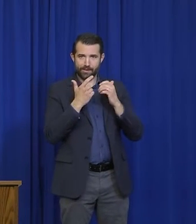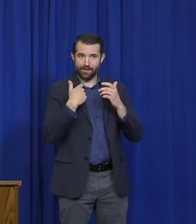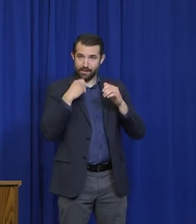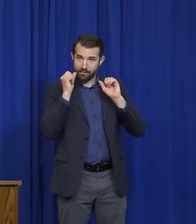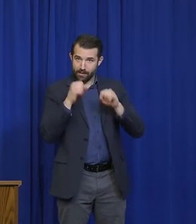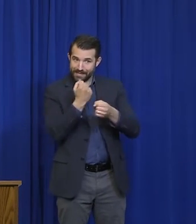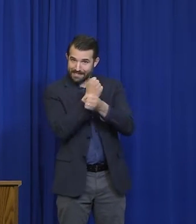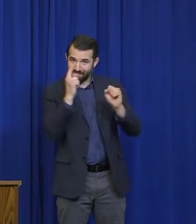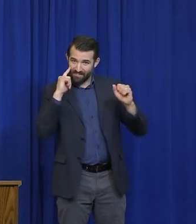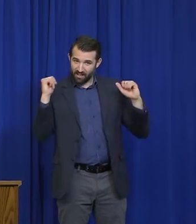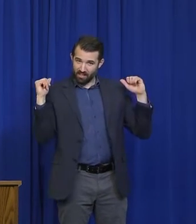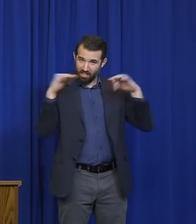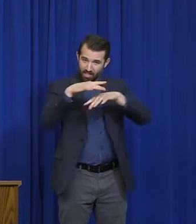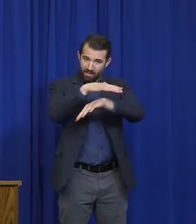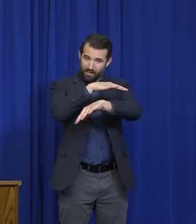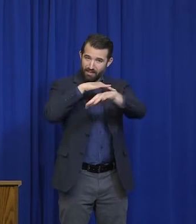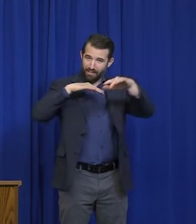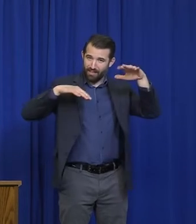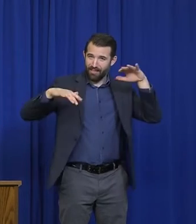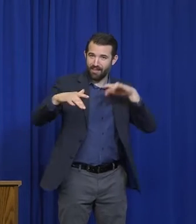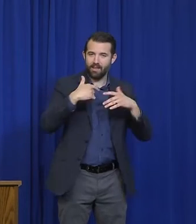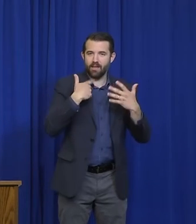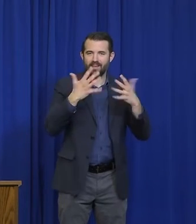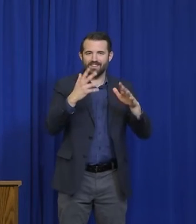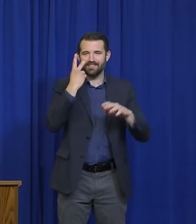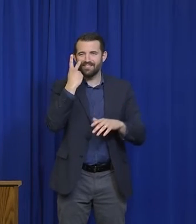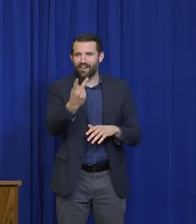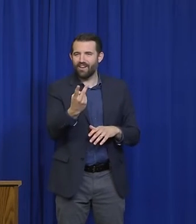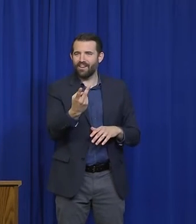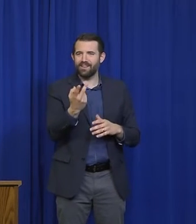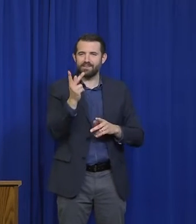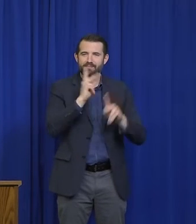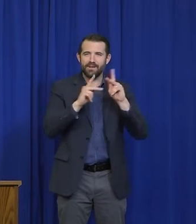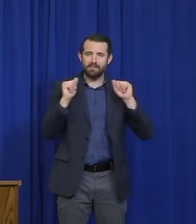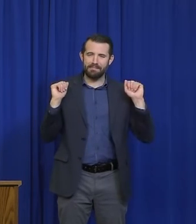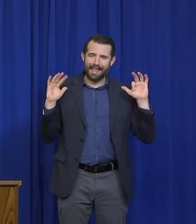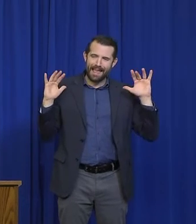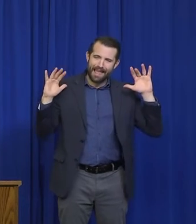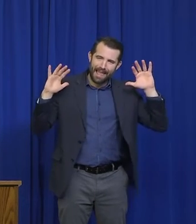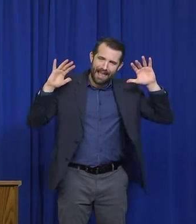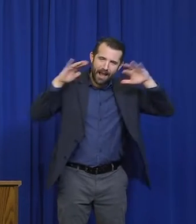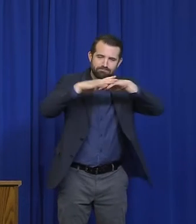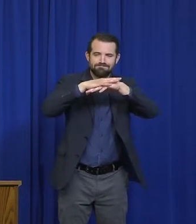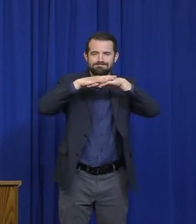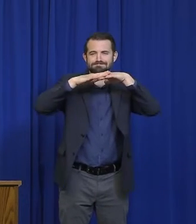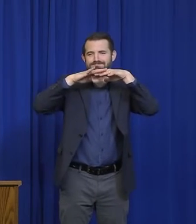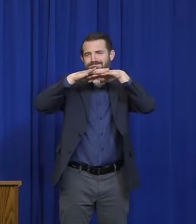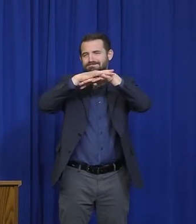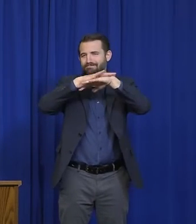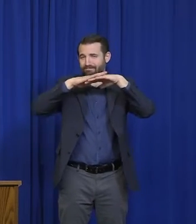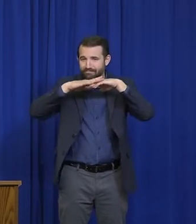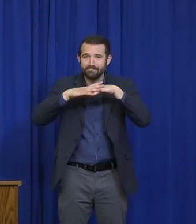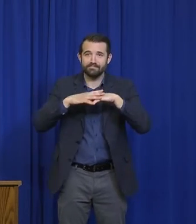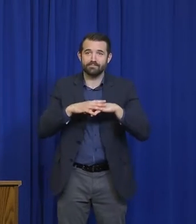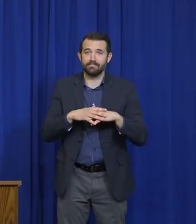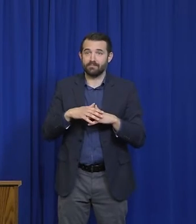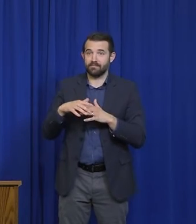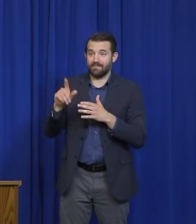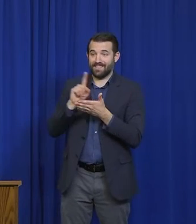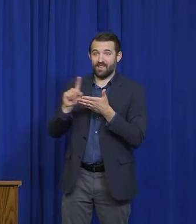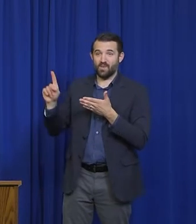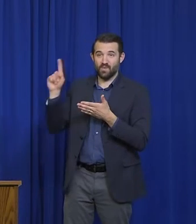You know they get crowded. They inevitably draw crowds. The three criteria, the questions I talked about last week in